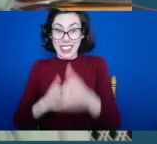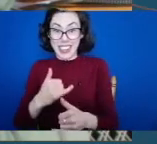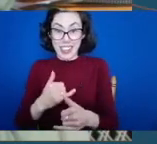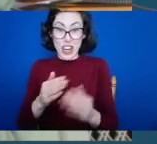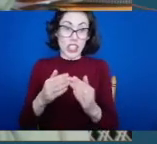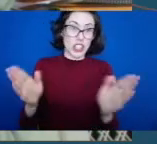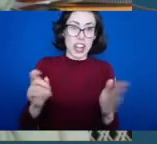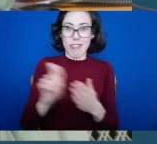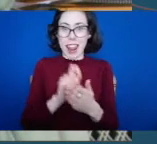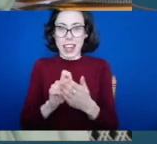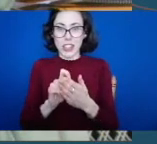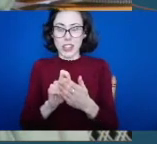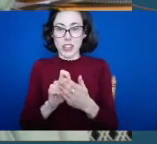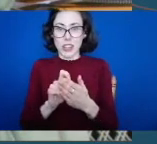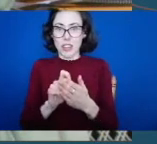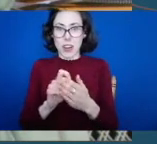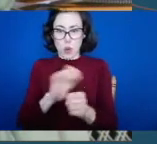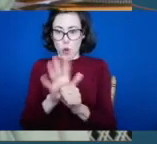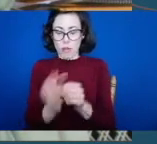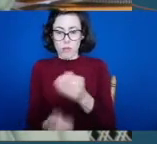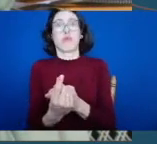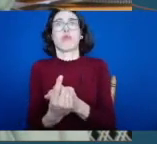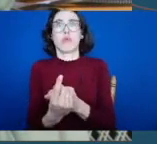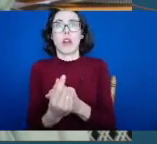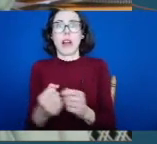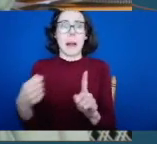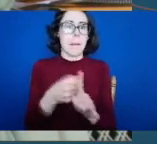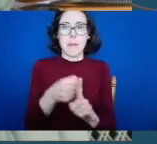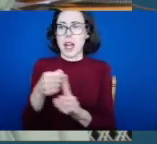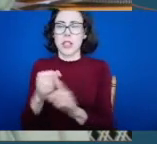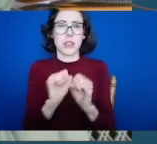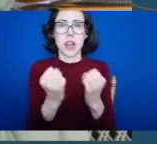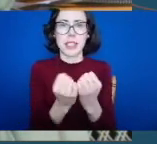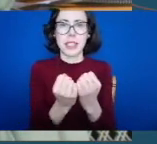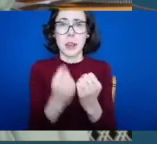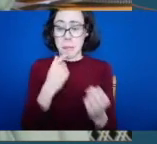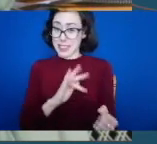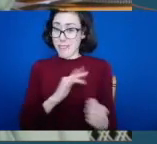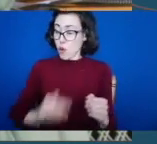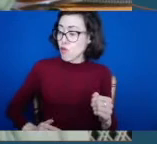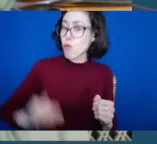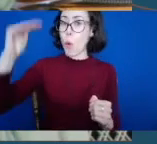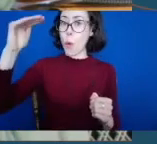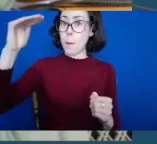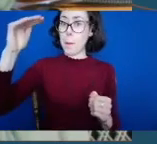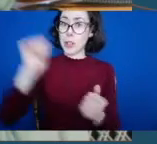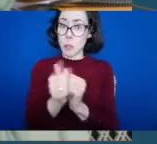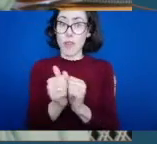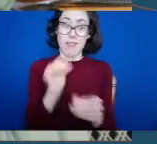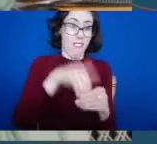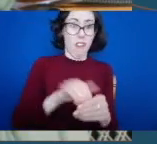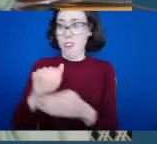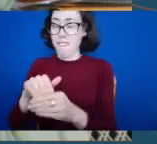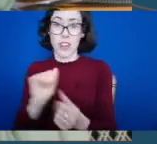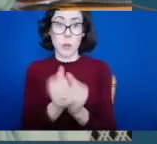an impact across so many areas of society. But I'm someone who's grown up in sport as a participant in over the years and